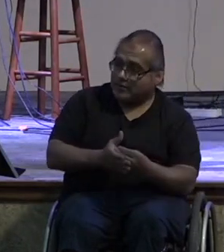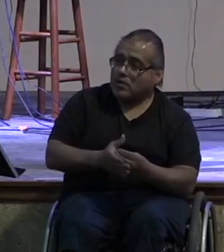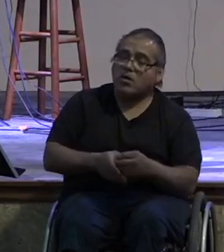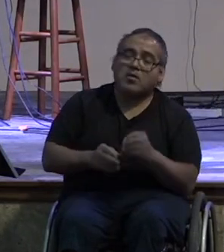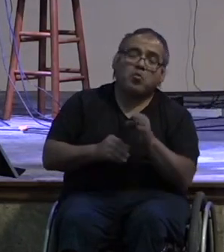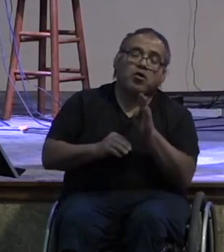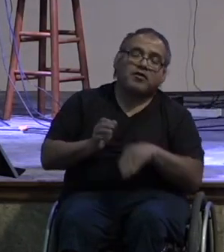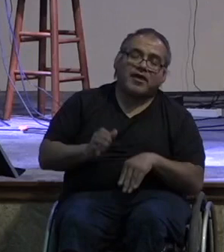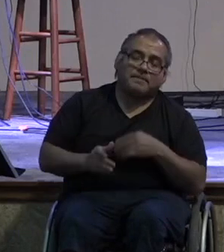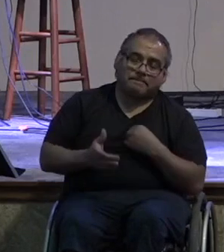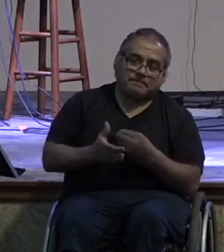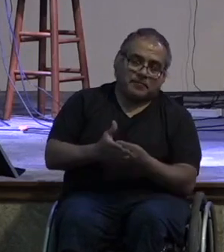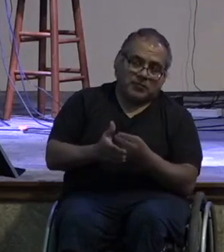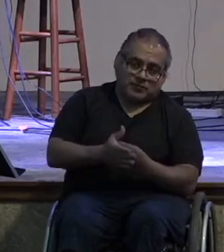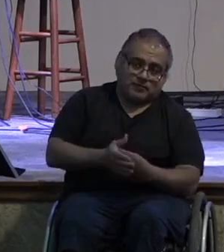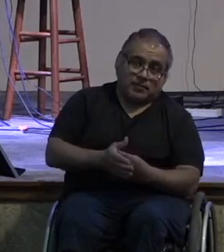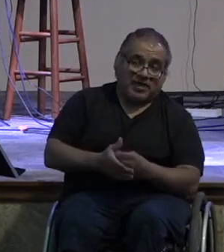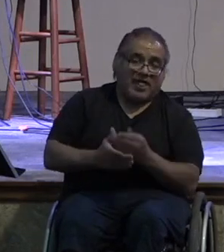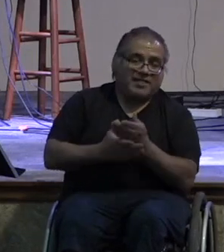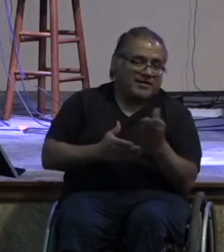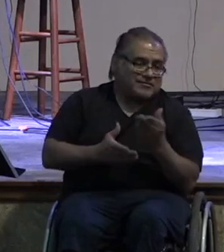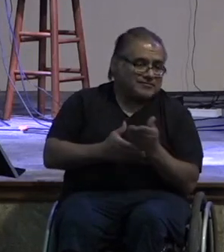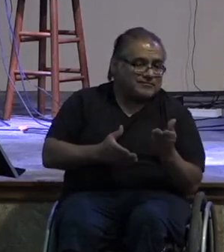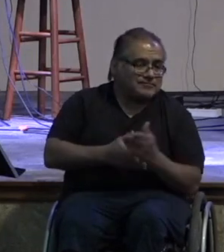it's more than just money it's also things